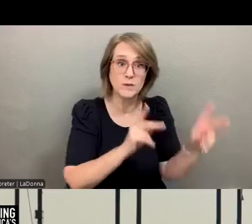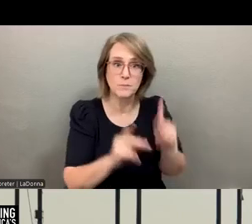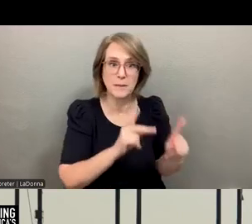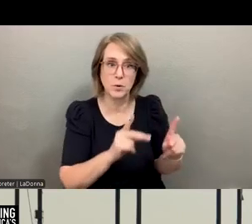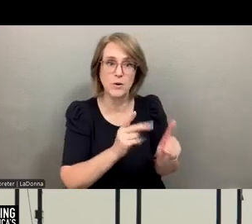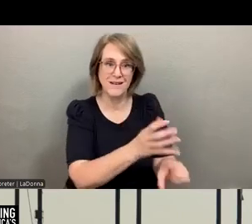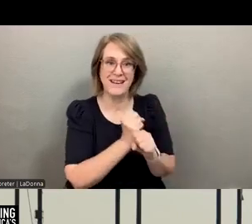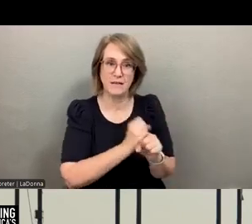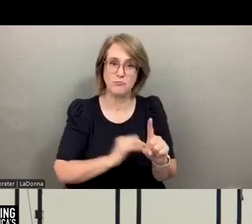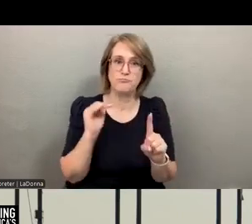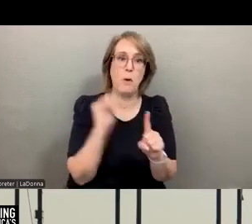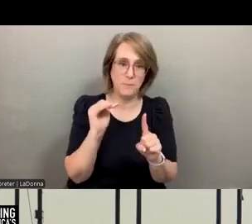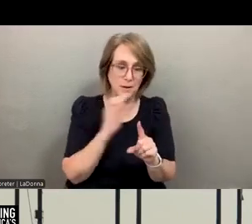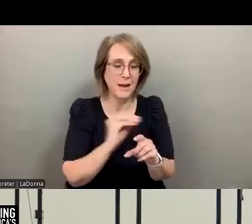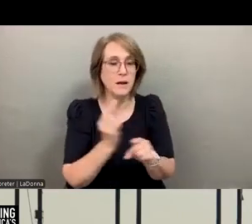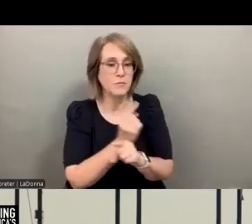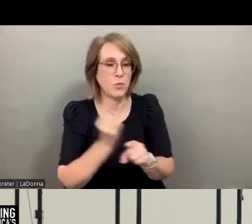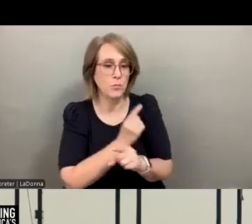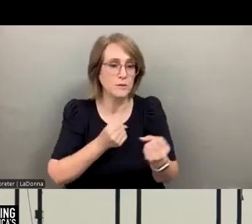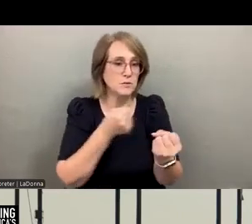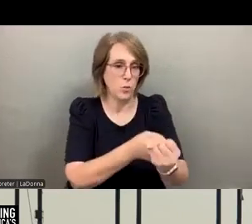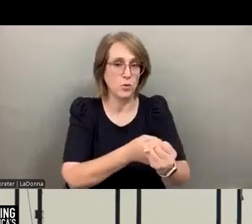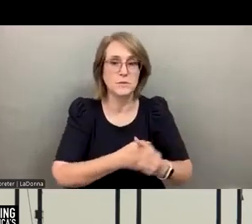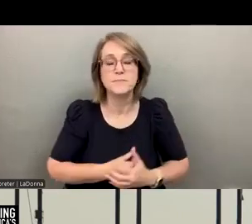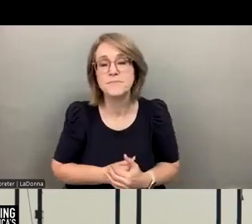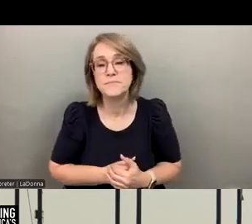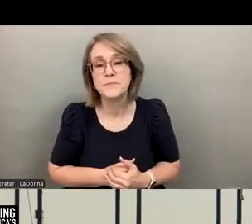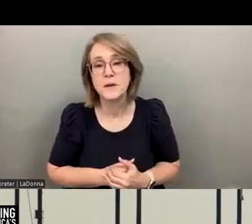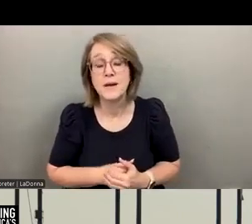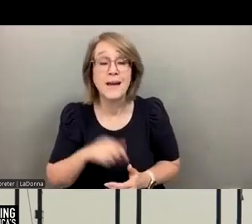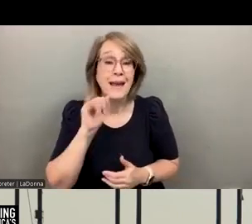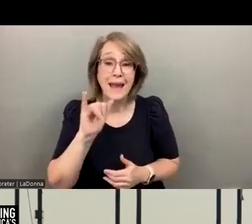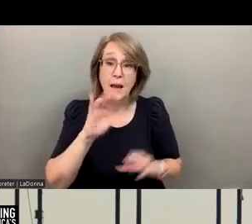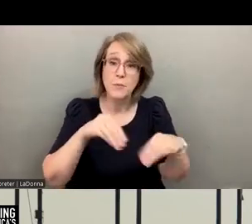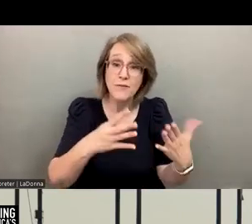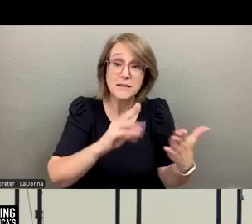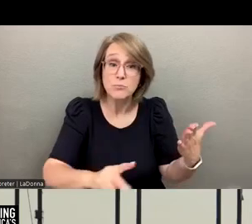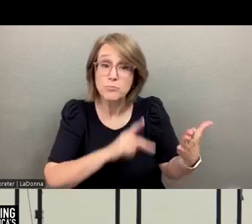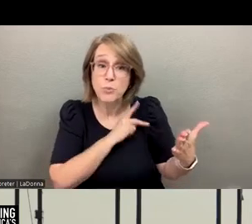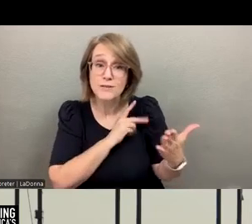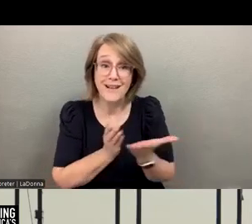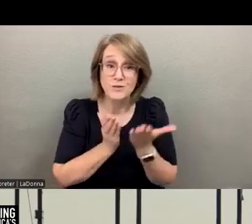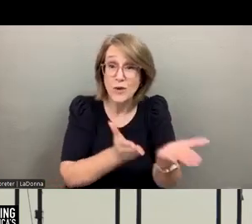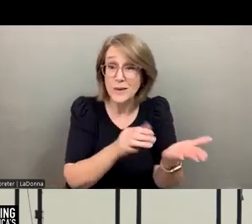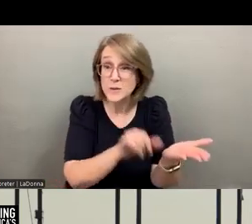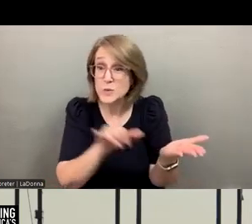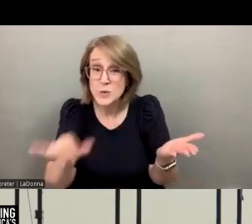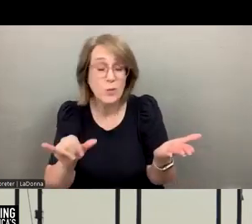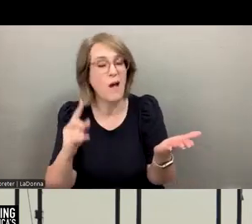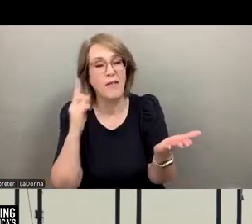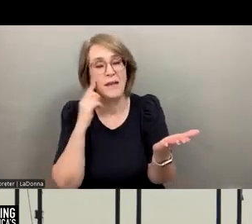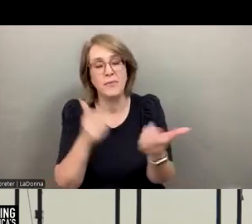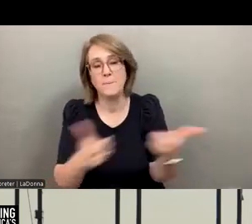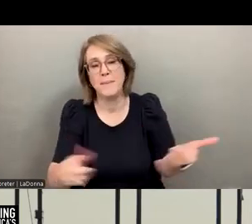receive the prompt and appropriate support. AI can provide personalized recommendations also, which I think is the